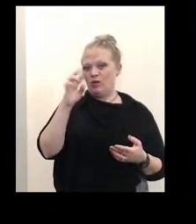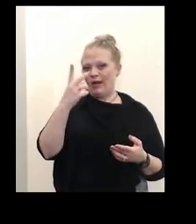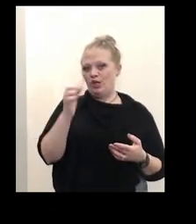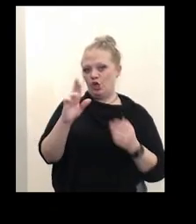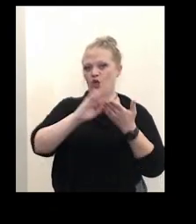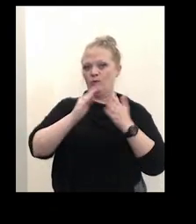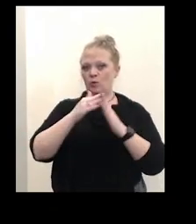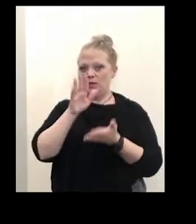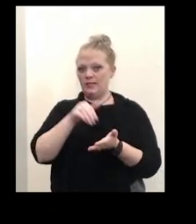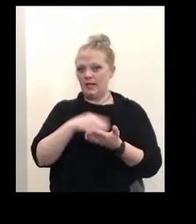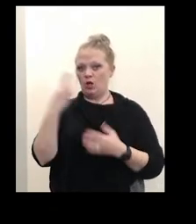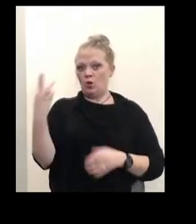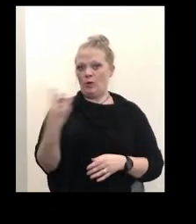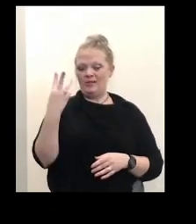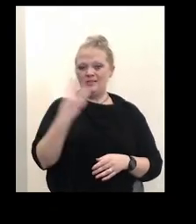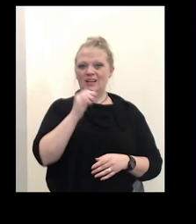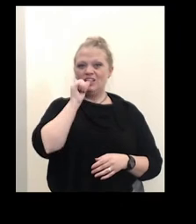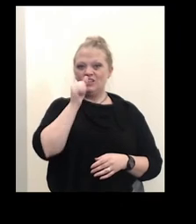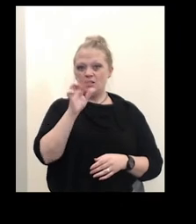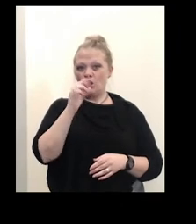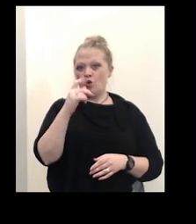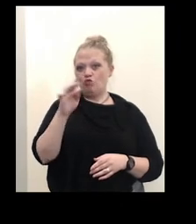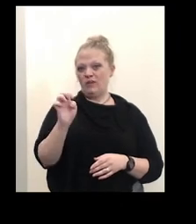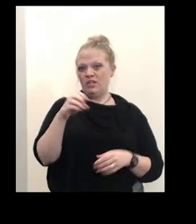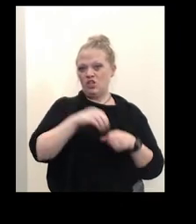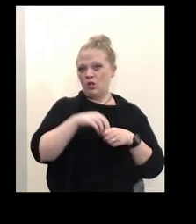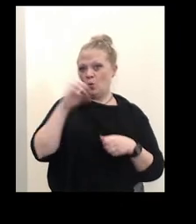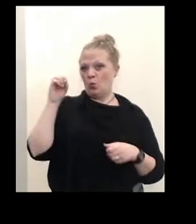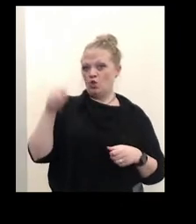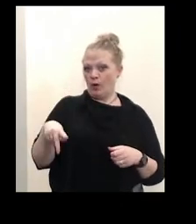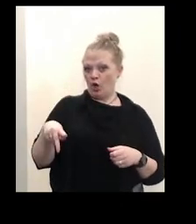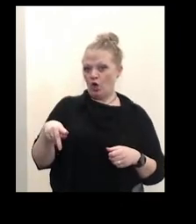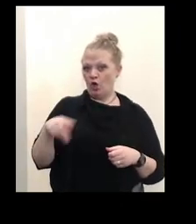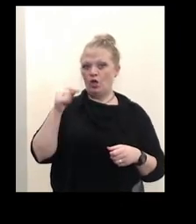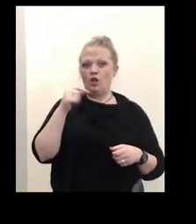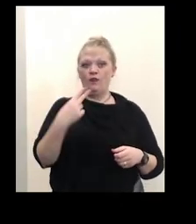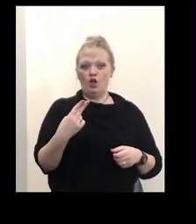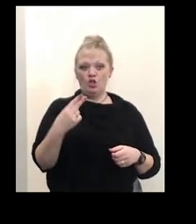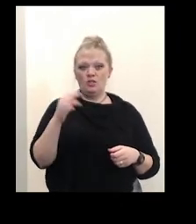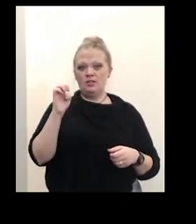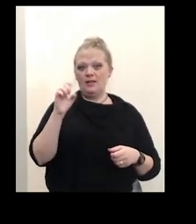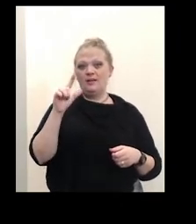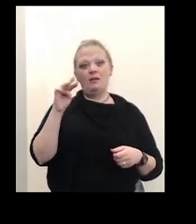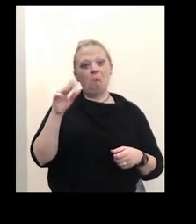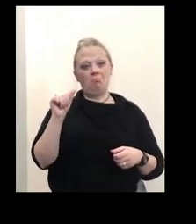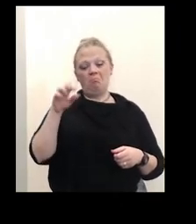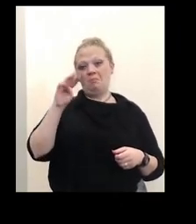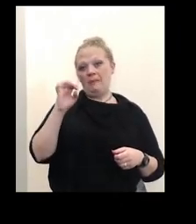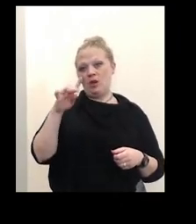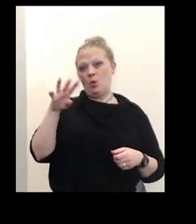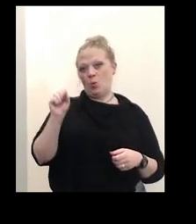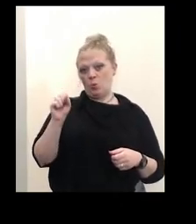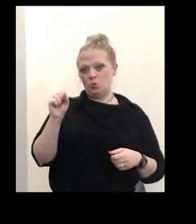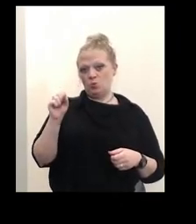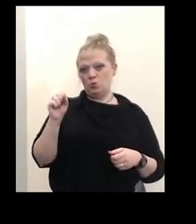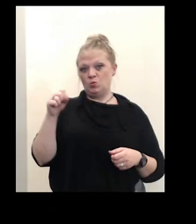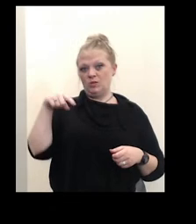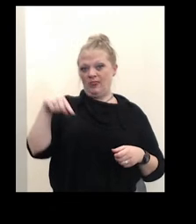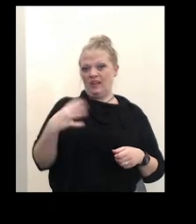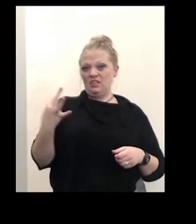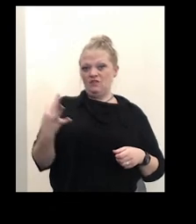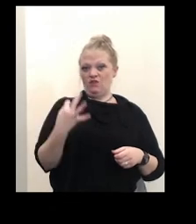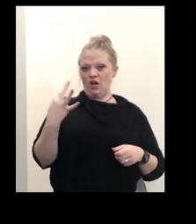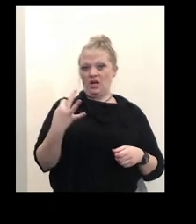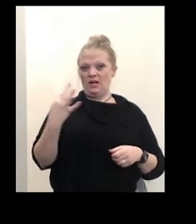Wednesdays we're at Chestnut Ridge Park in Orchard Park. Thursday we're at Elmo Meadows Park and on this Friday we're going to be the